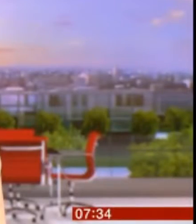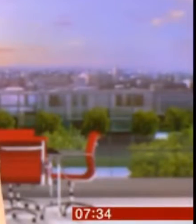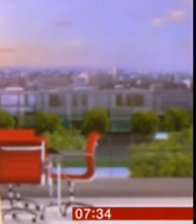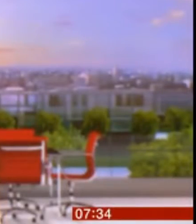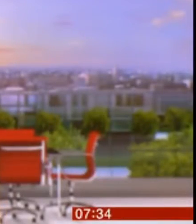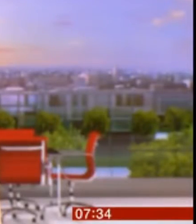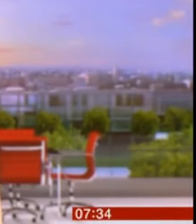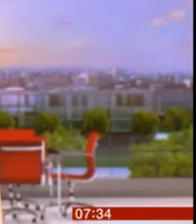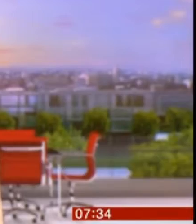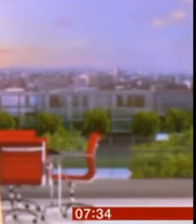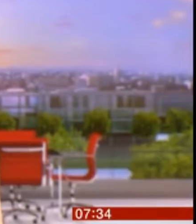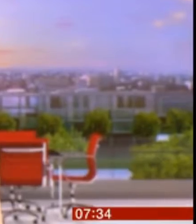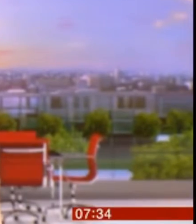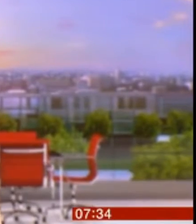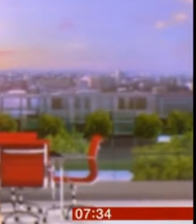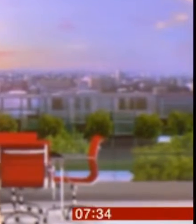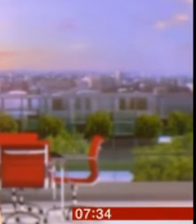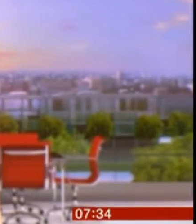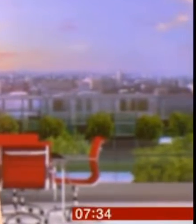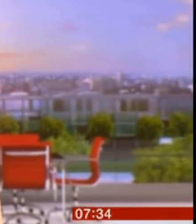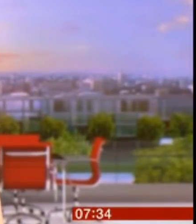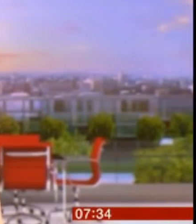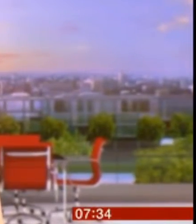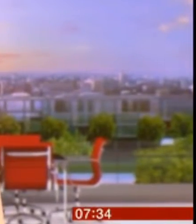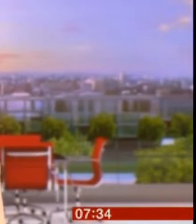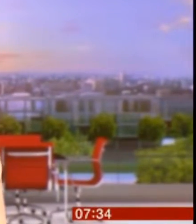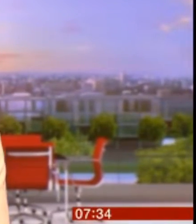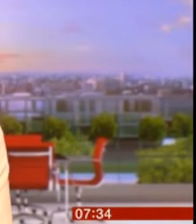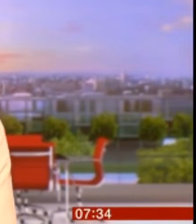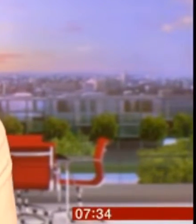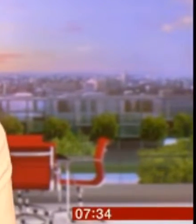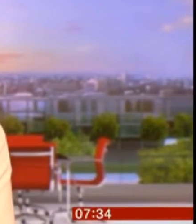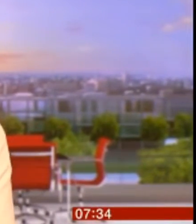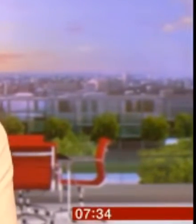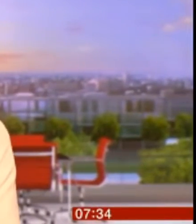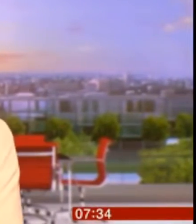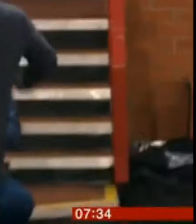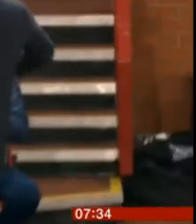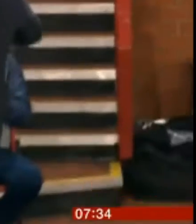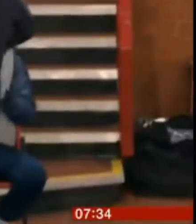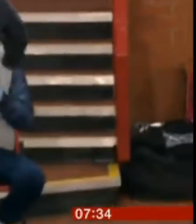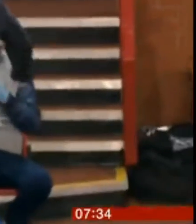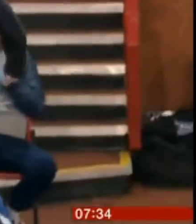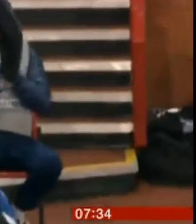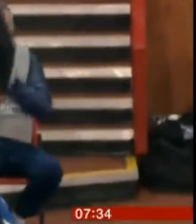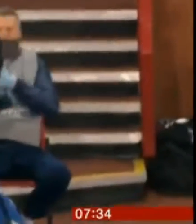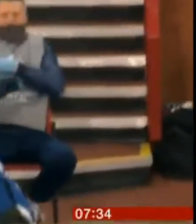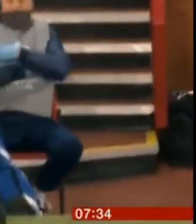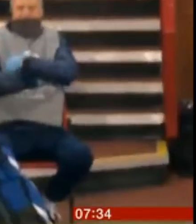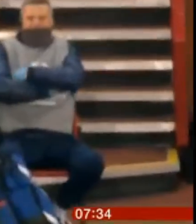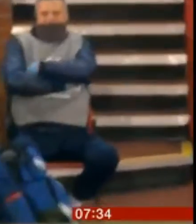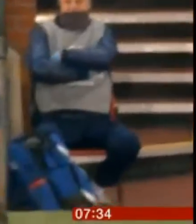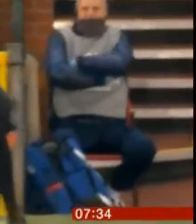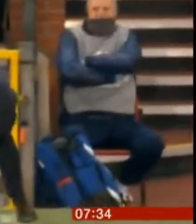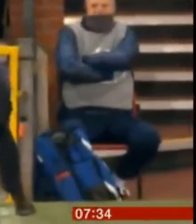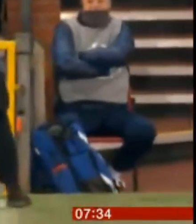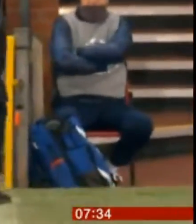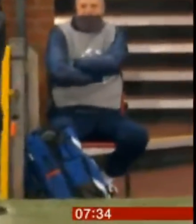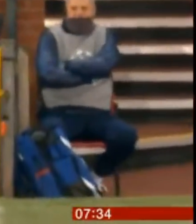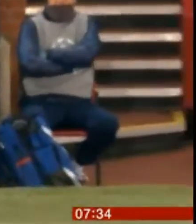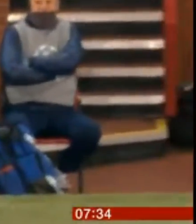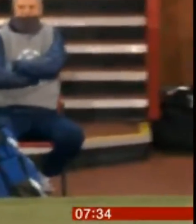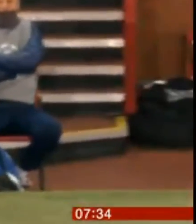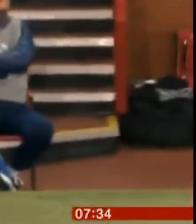know. But it was good news for both Manchester sides. They're both through to the knockout stages of the Champions League. Look at this though. That's Jose Mourinho.